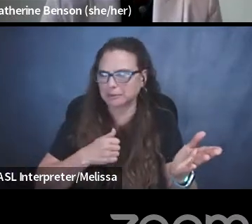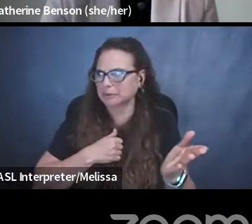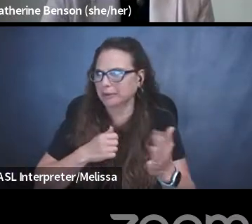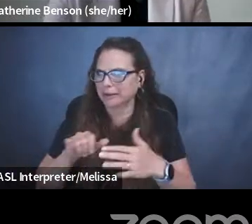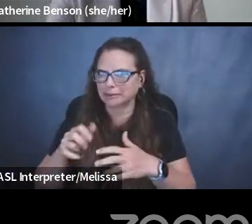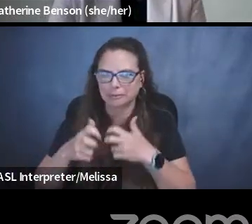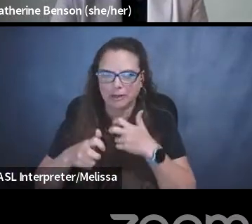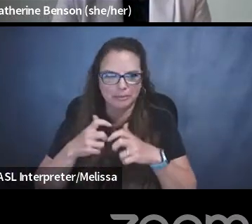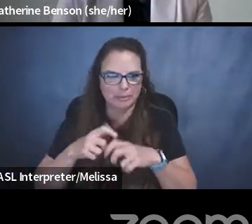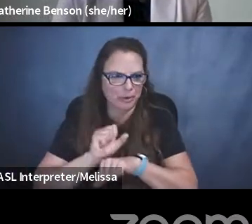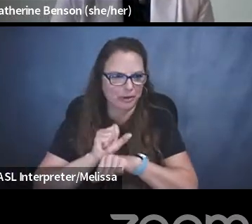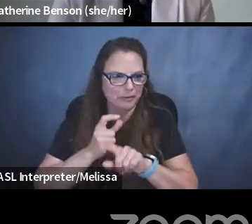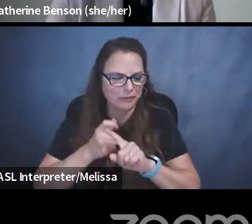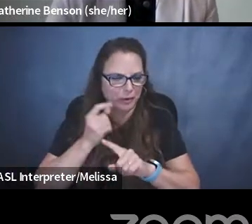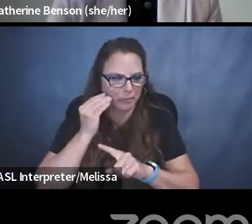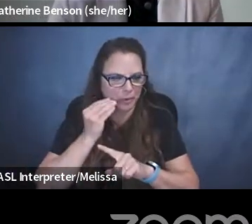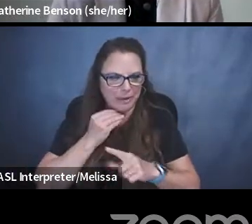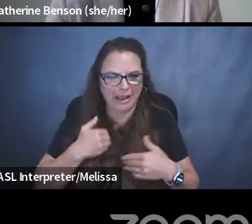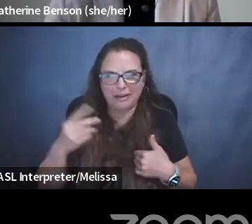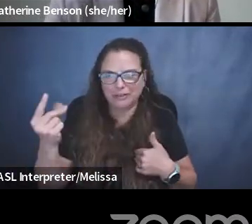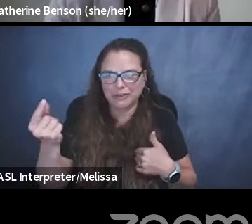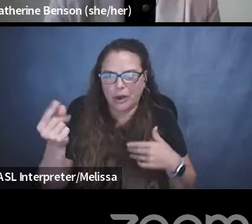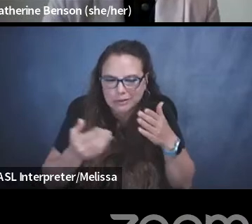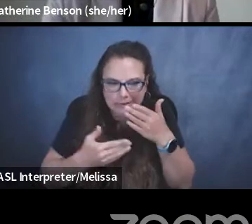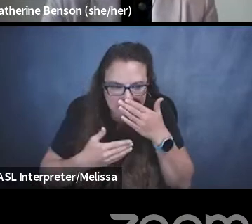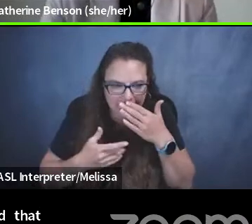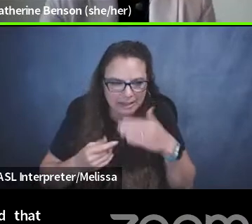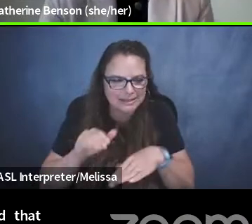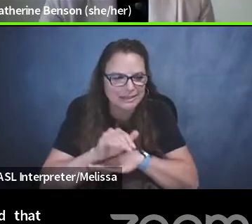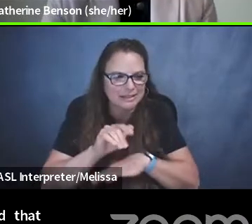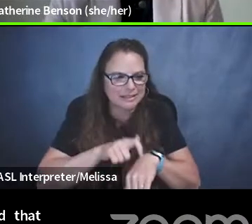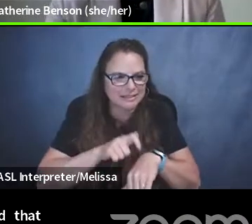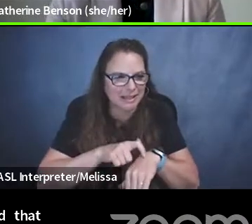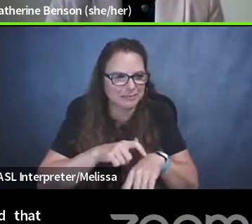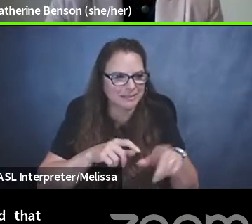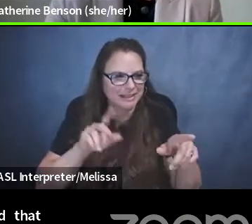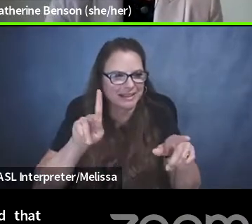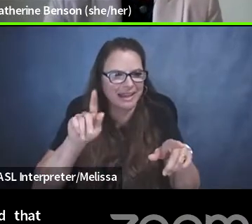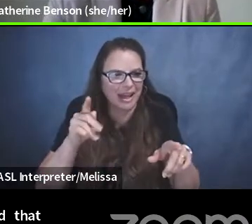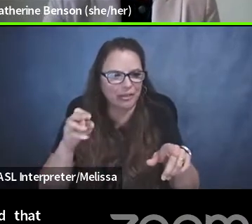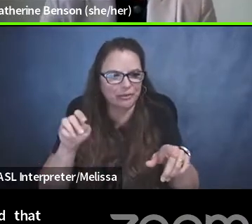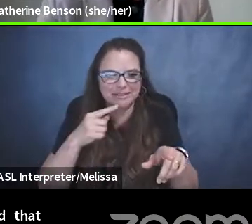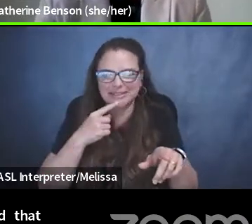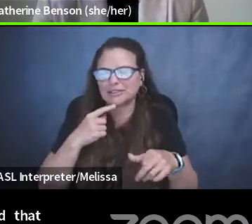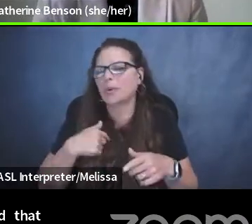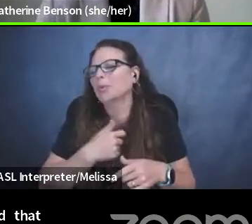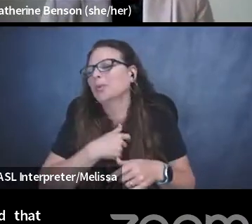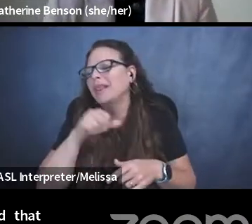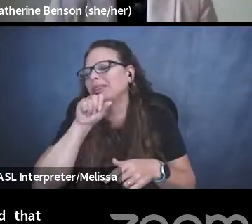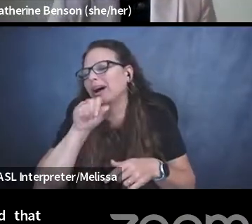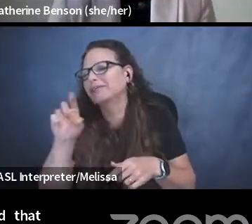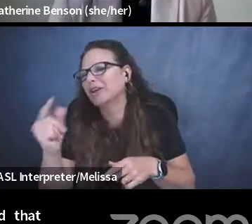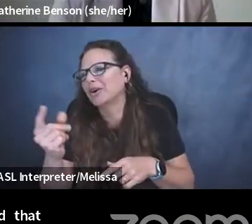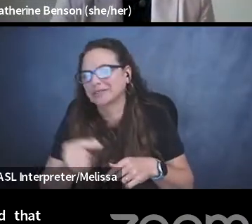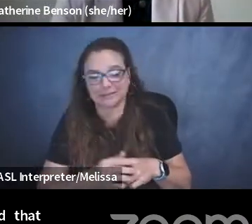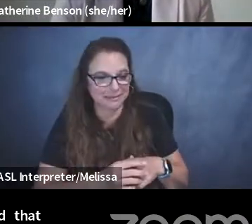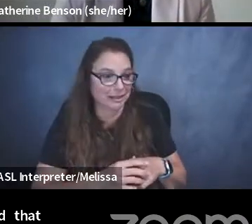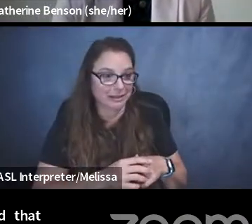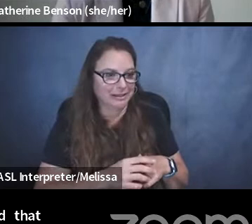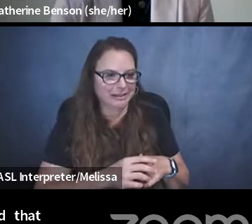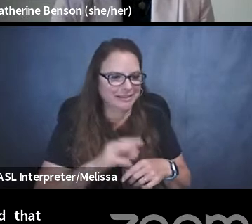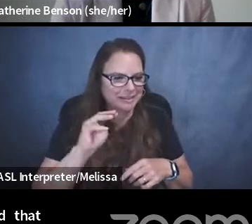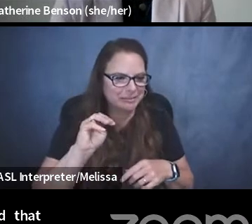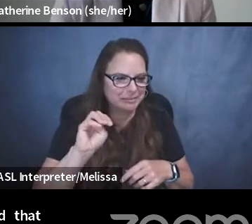working from home and I have dogs and it's evening. We love dogs. All right, great. And dogs also